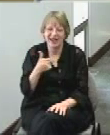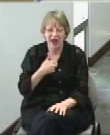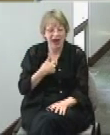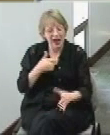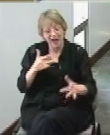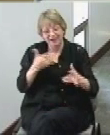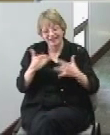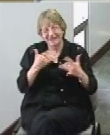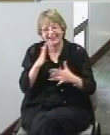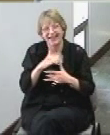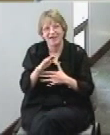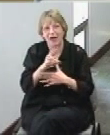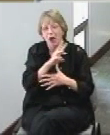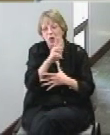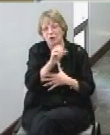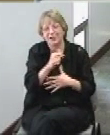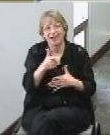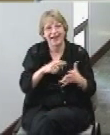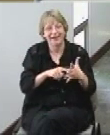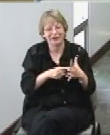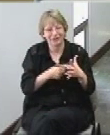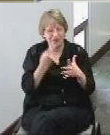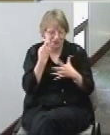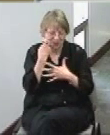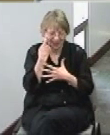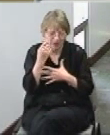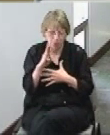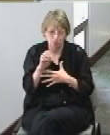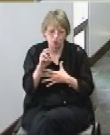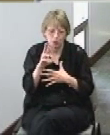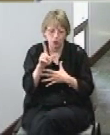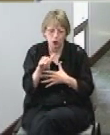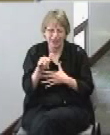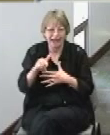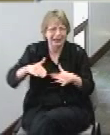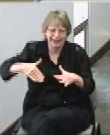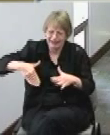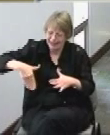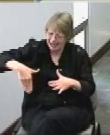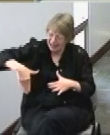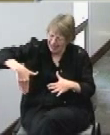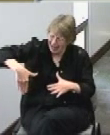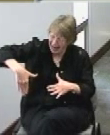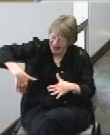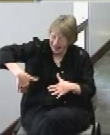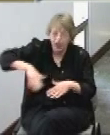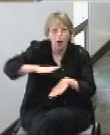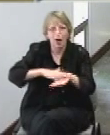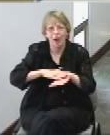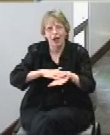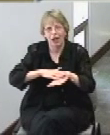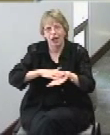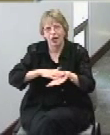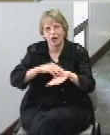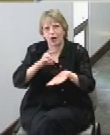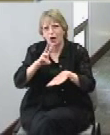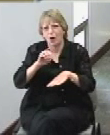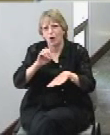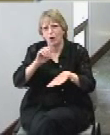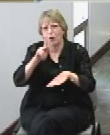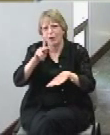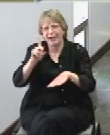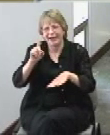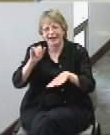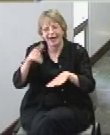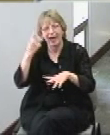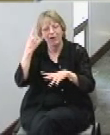excited about in Wichita they have started bowling late at night on a weekday for WSU